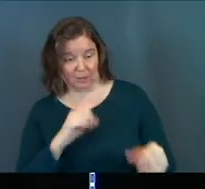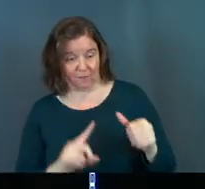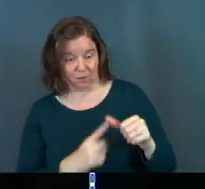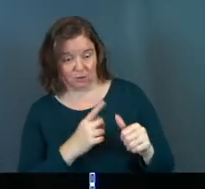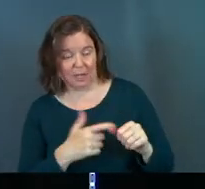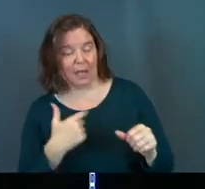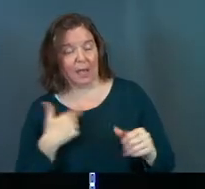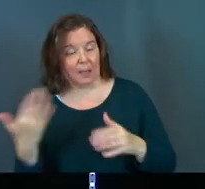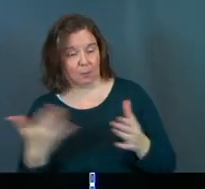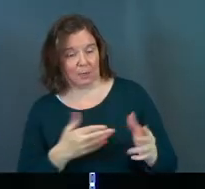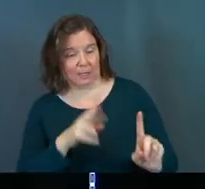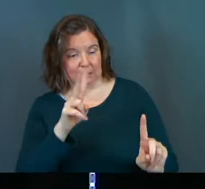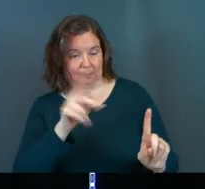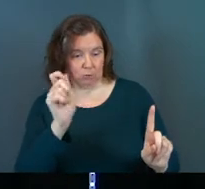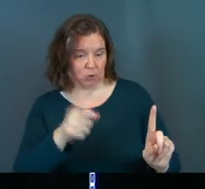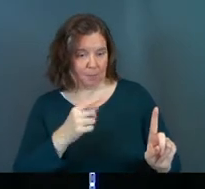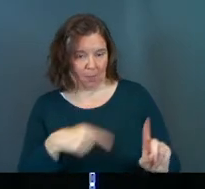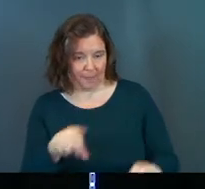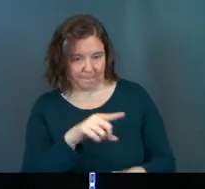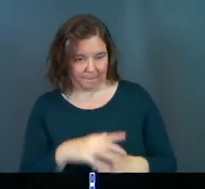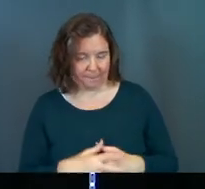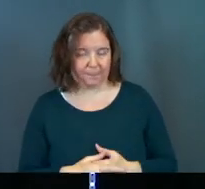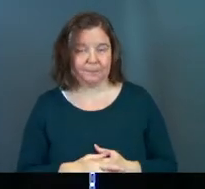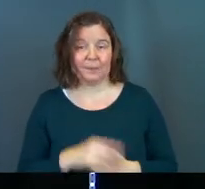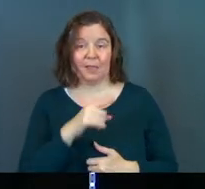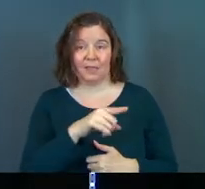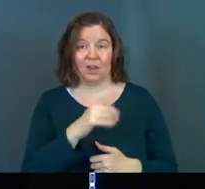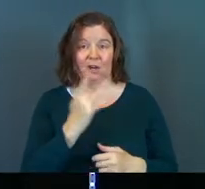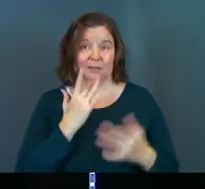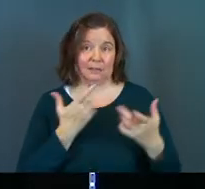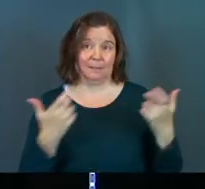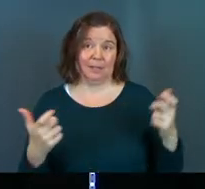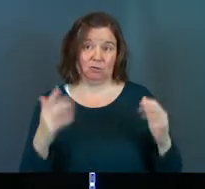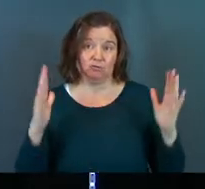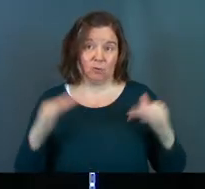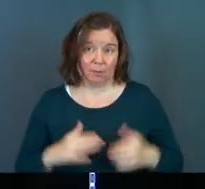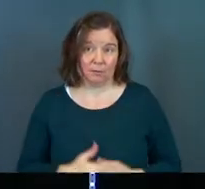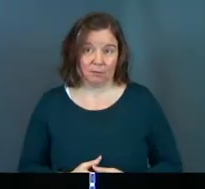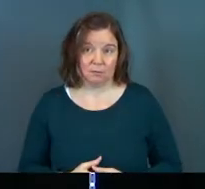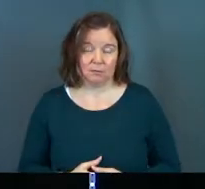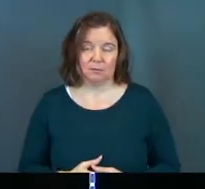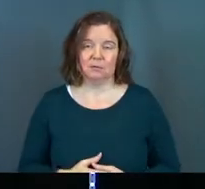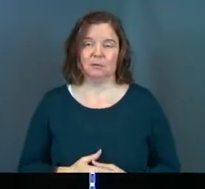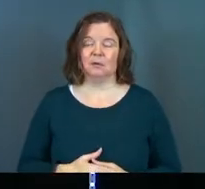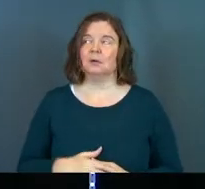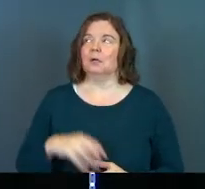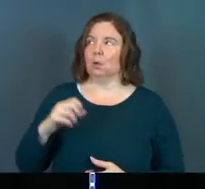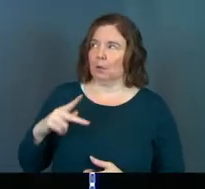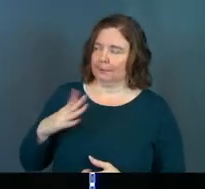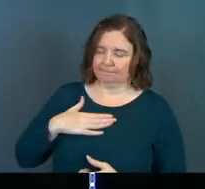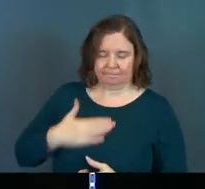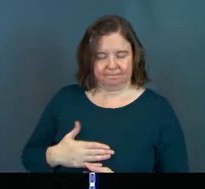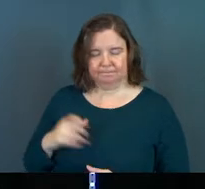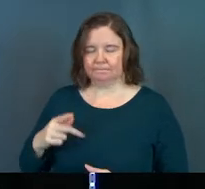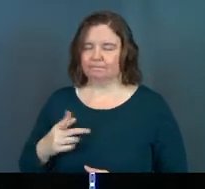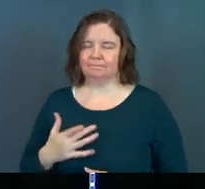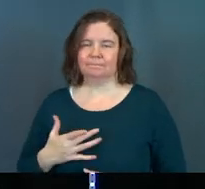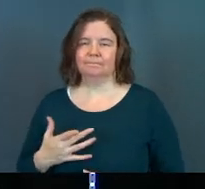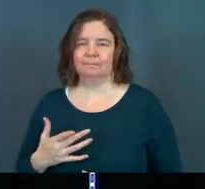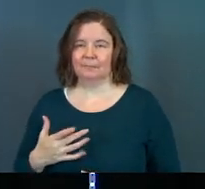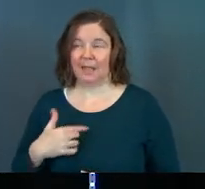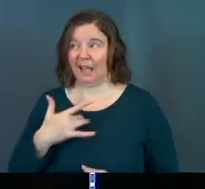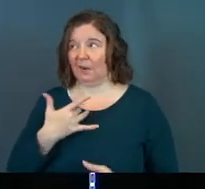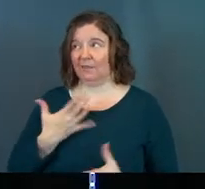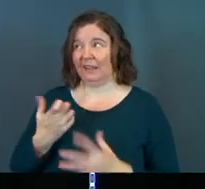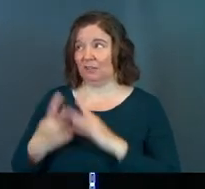time. I'm bringing some judgment on them, that they're in big trouble. This time Jonah's like, all right, I don't feel like drowning. You're getting